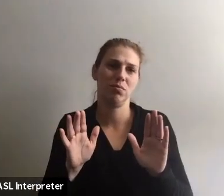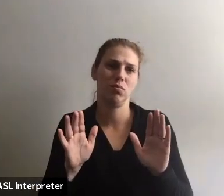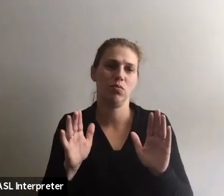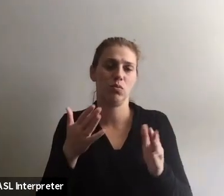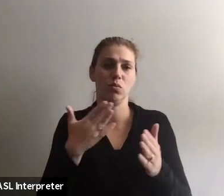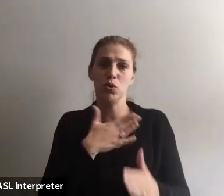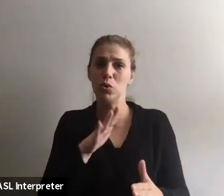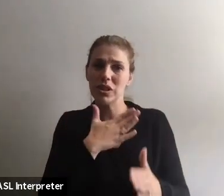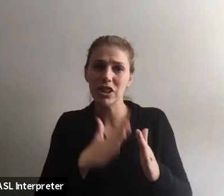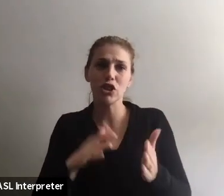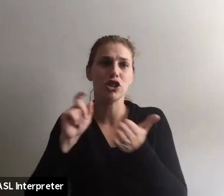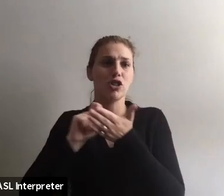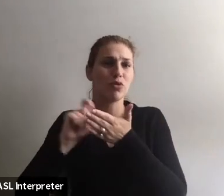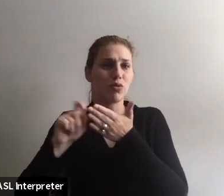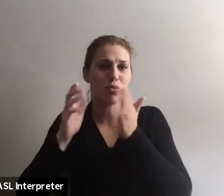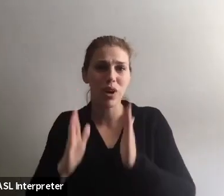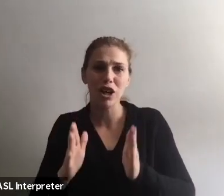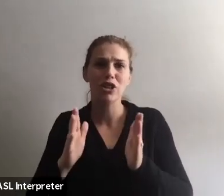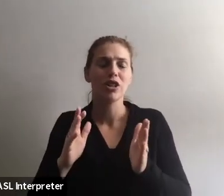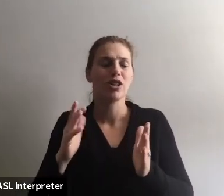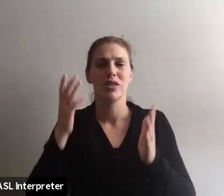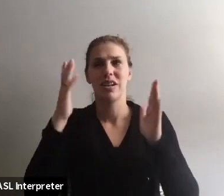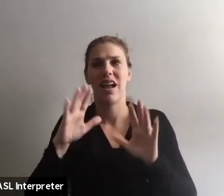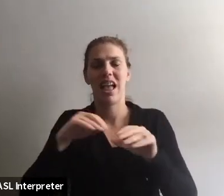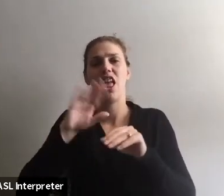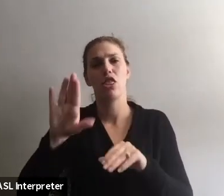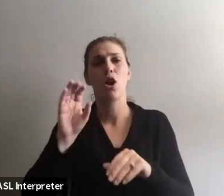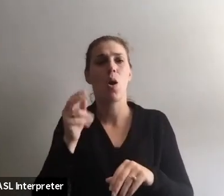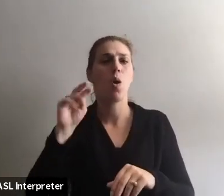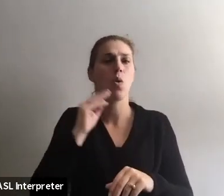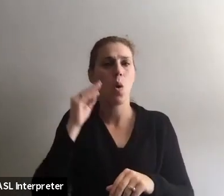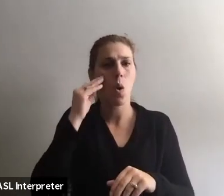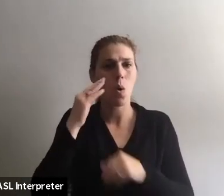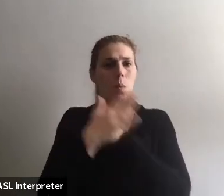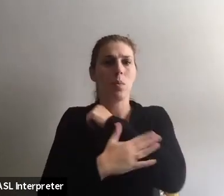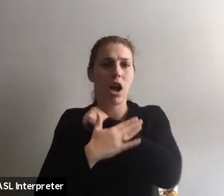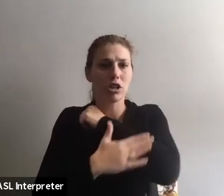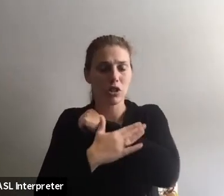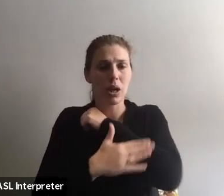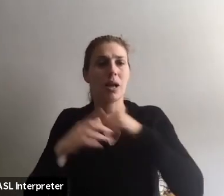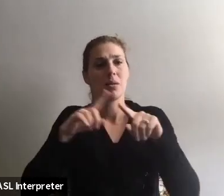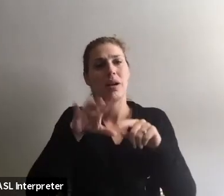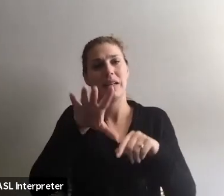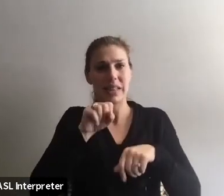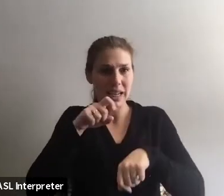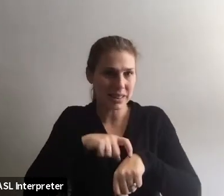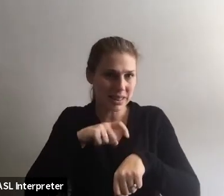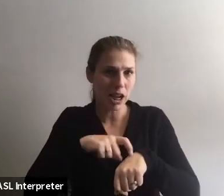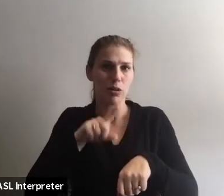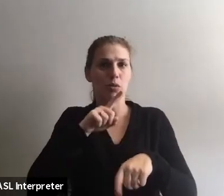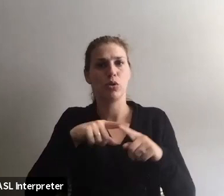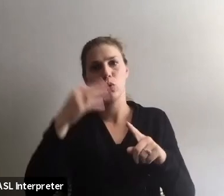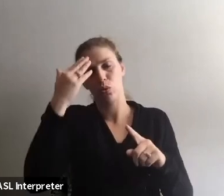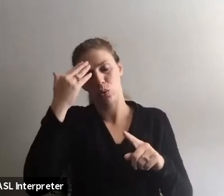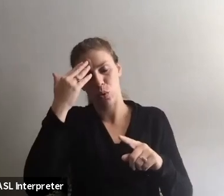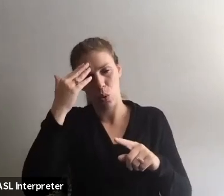musicians, writers, uh, it's just incredible to find all of this, but it was taking the time to, to get to know,